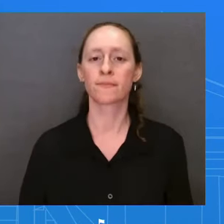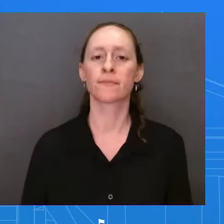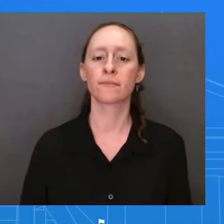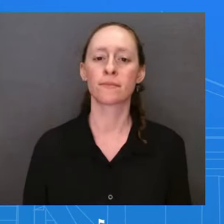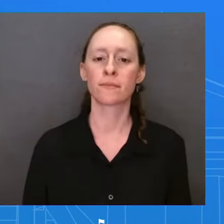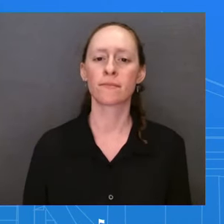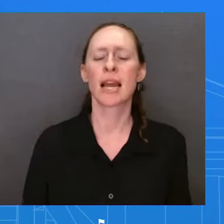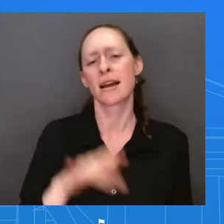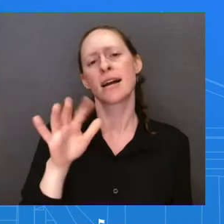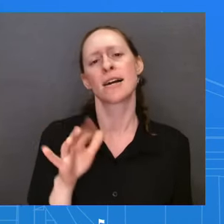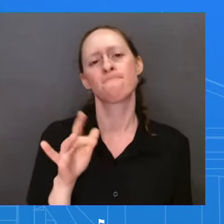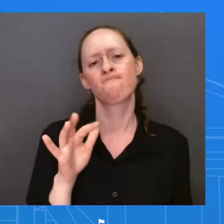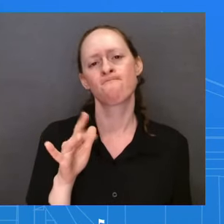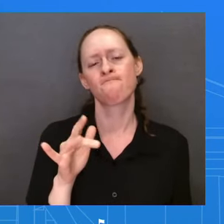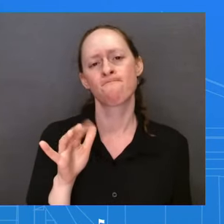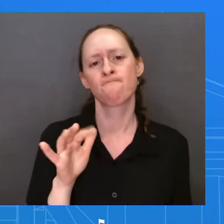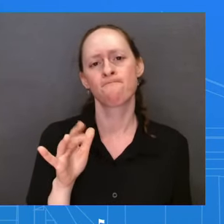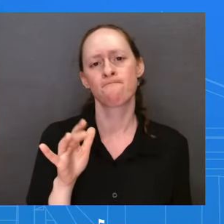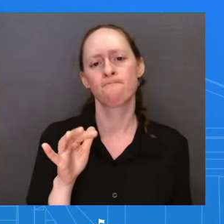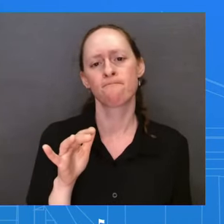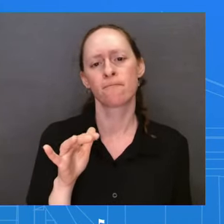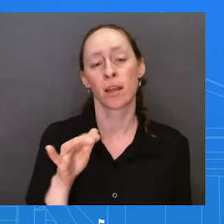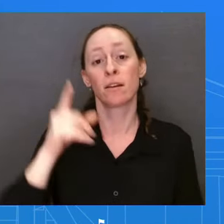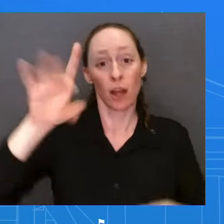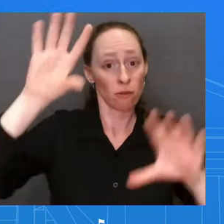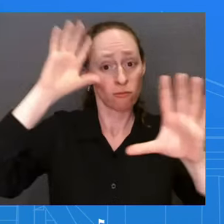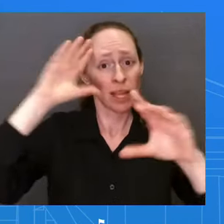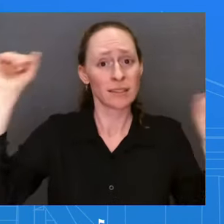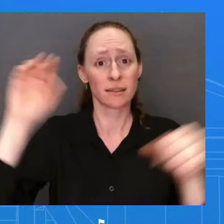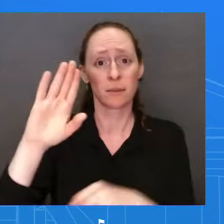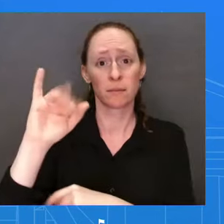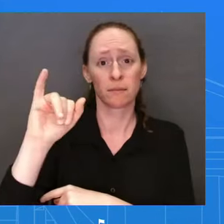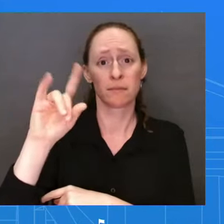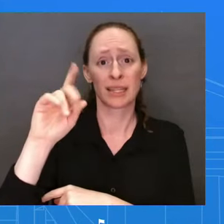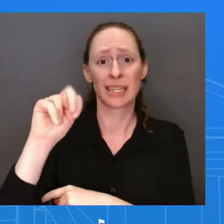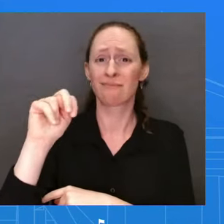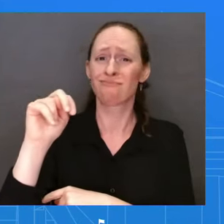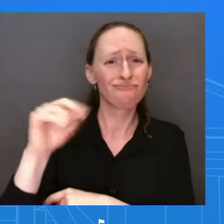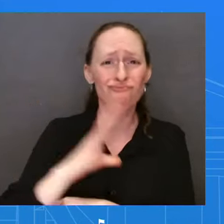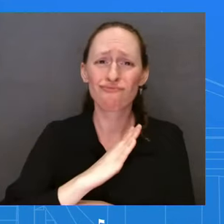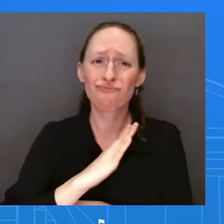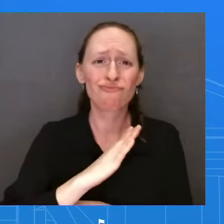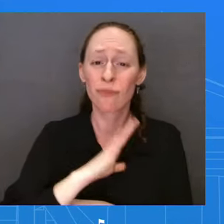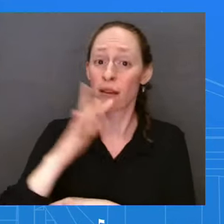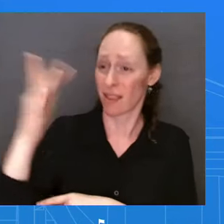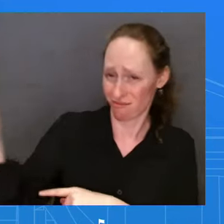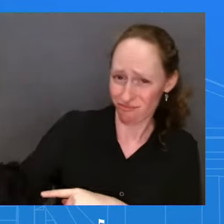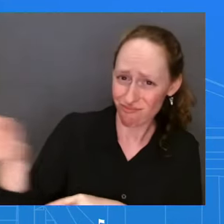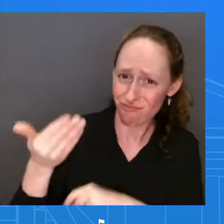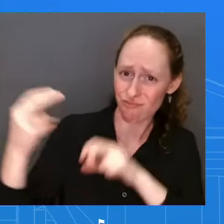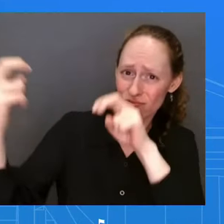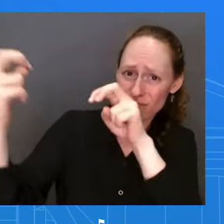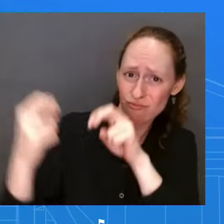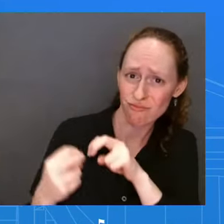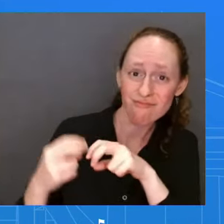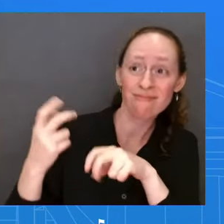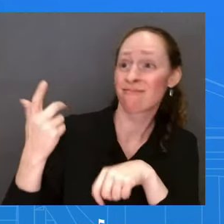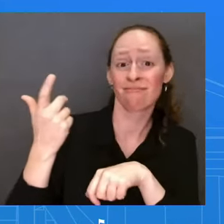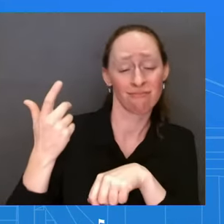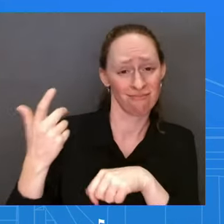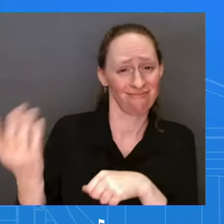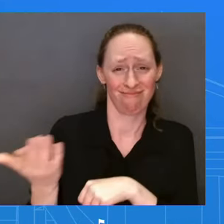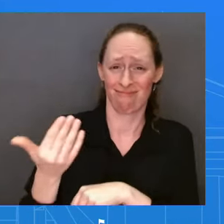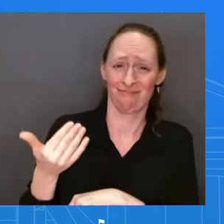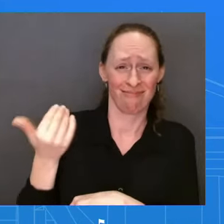President Biden is happy to be hosting President Obama here at the White House this afternoon for lunch. I'm not going to detail there or